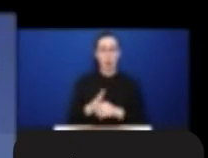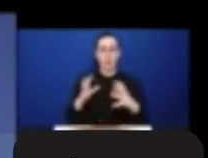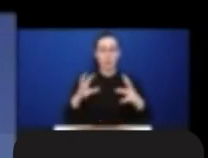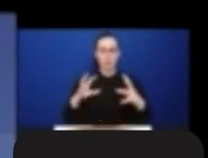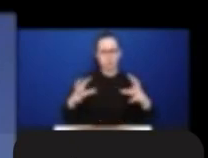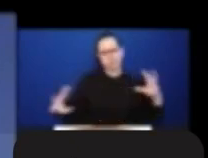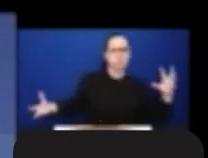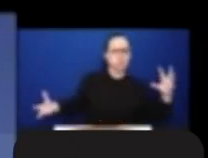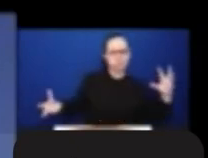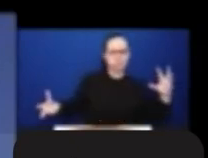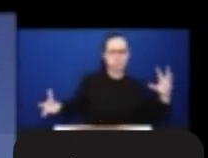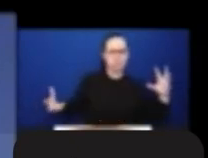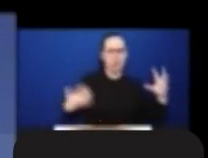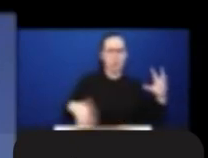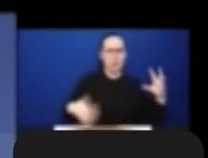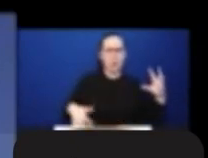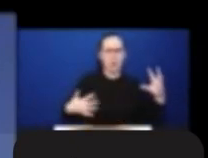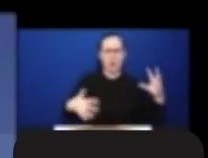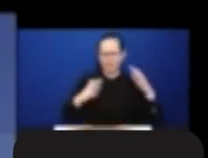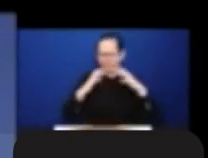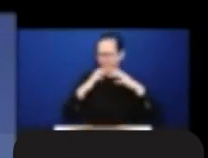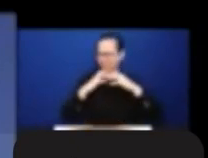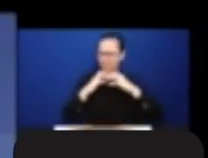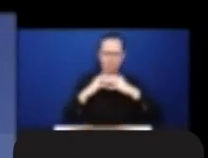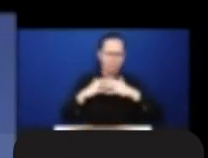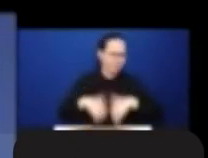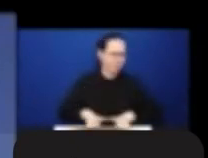and youth in today's dialogue.